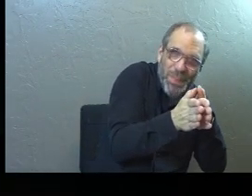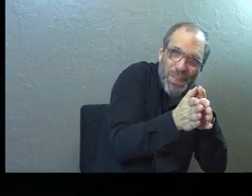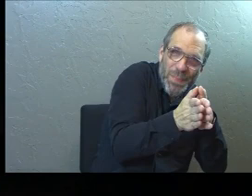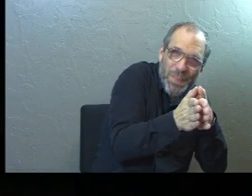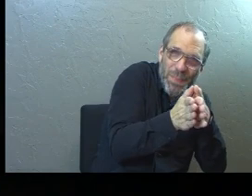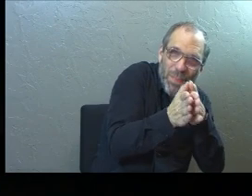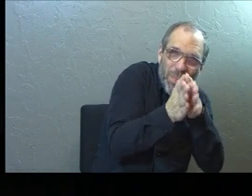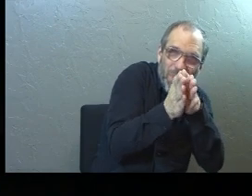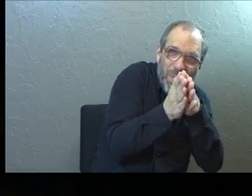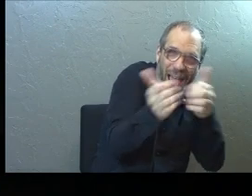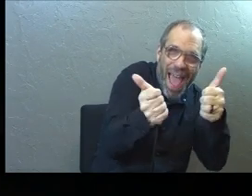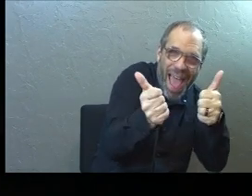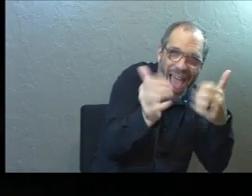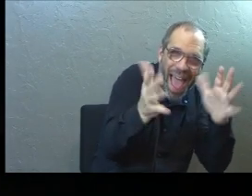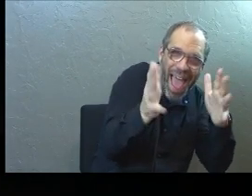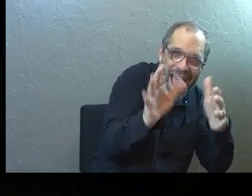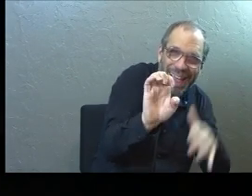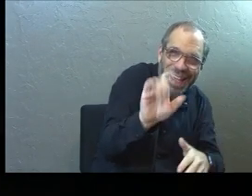Right on, Elijah.